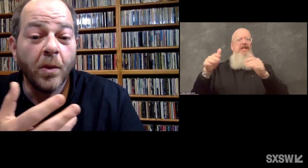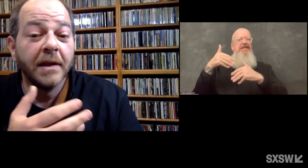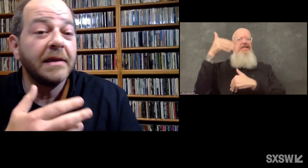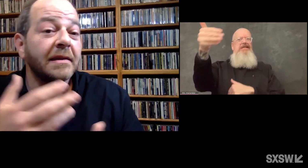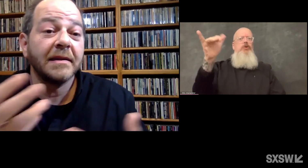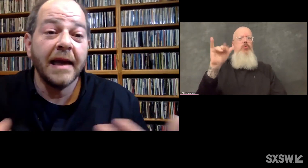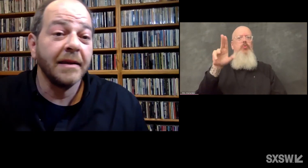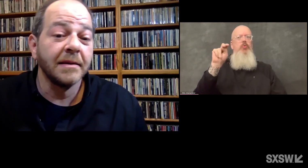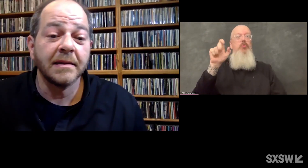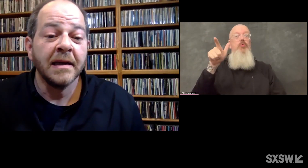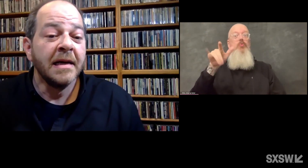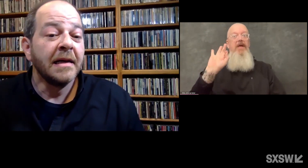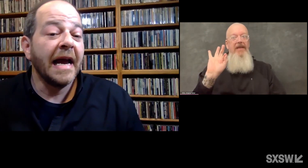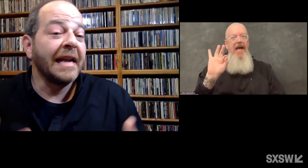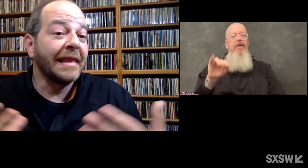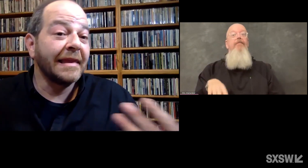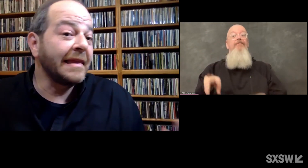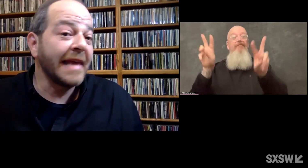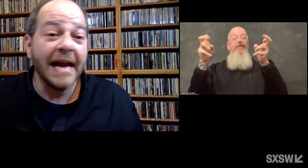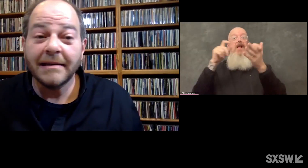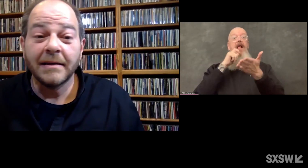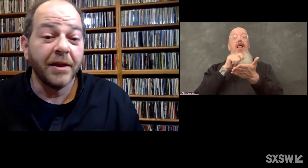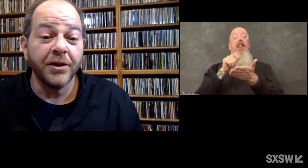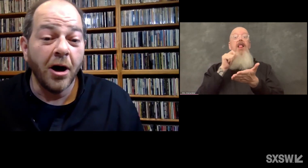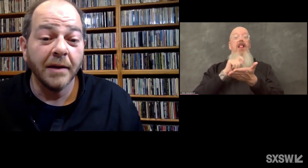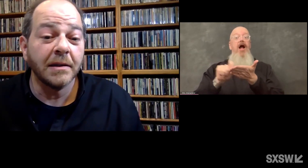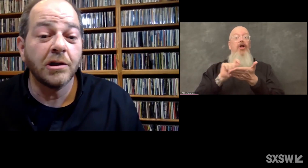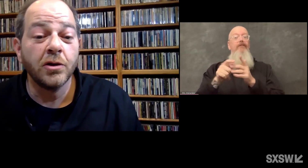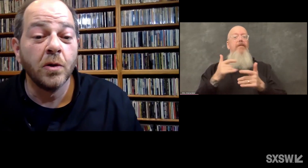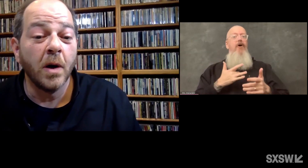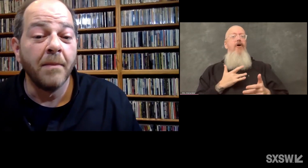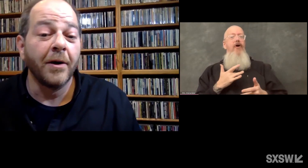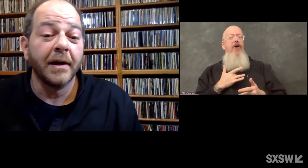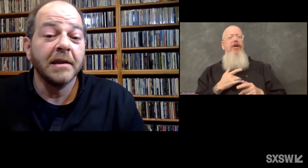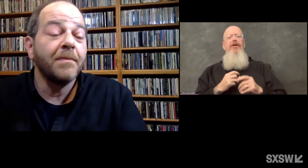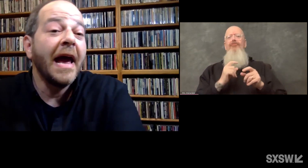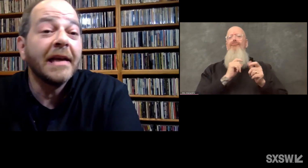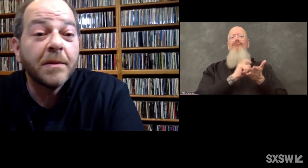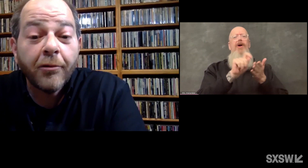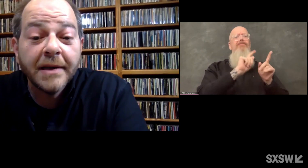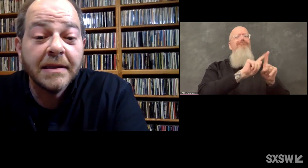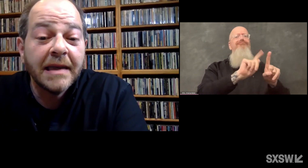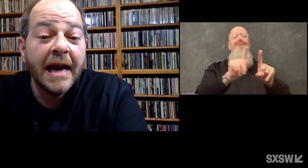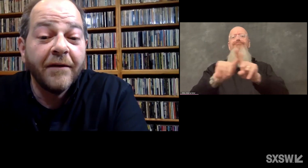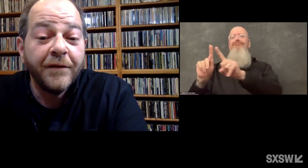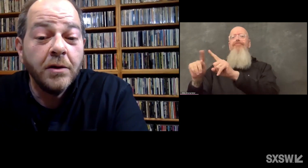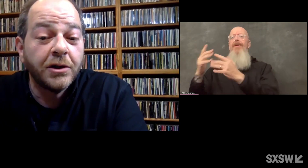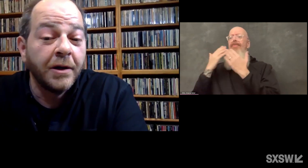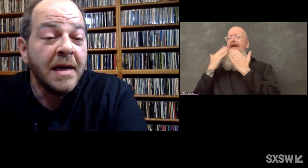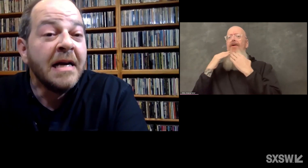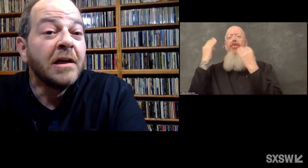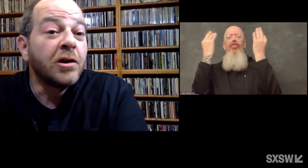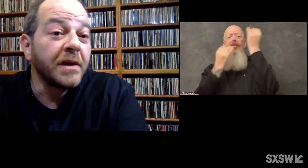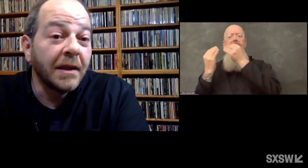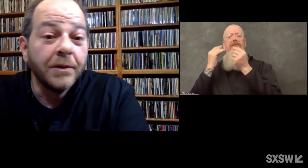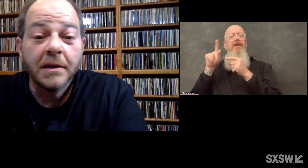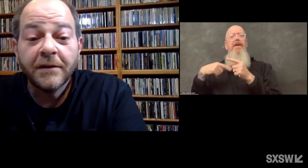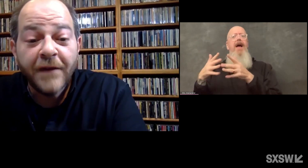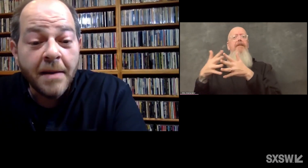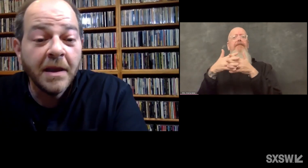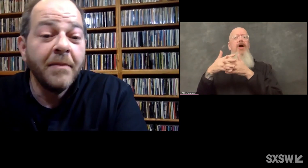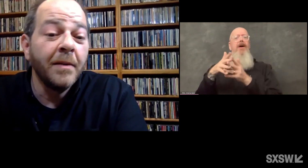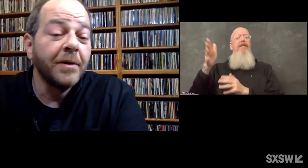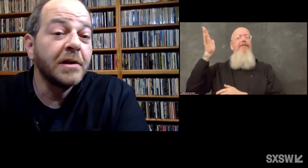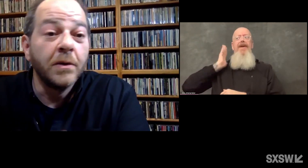the heart. Willie sends and thanks and thoughts to Americans past, present, and future, to his